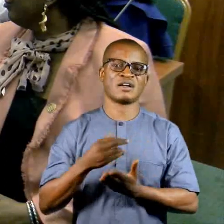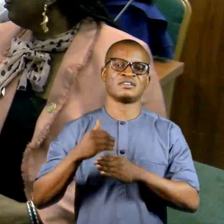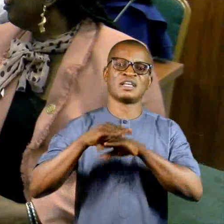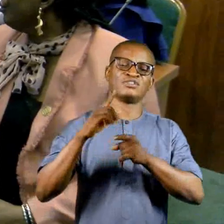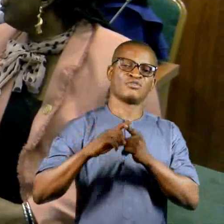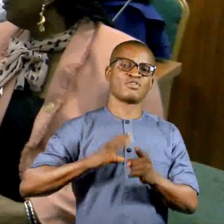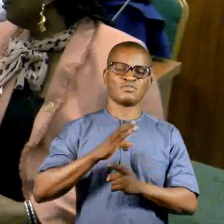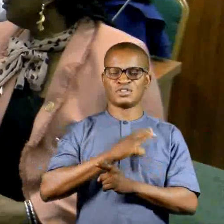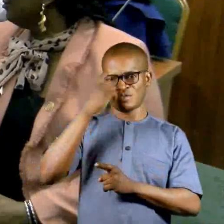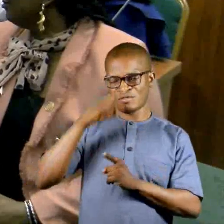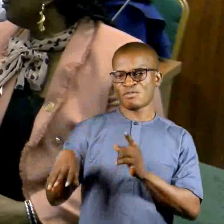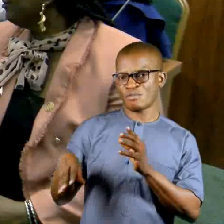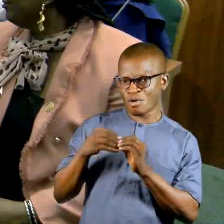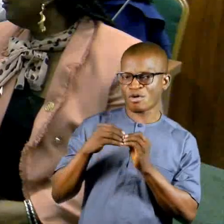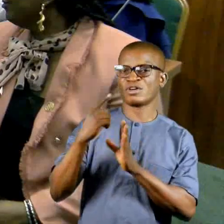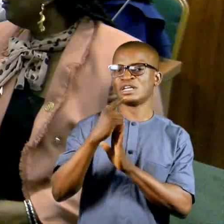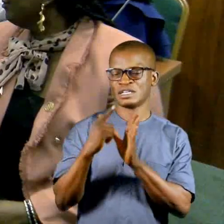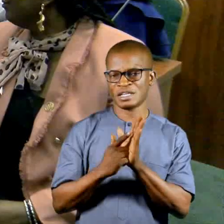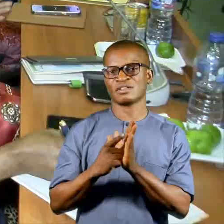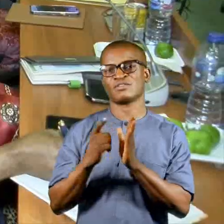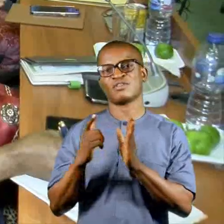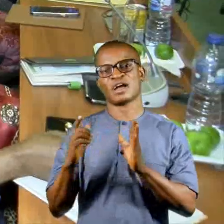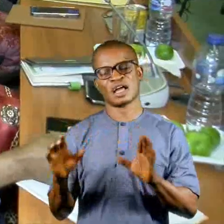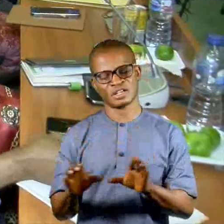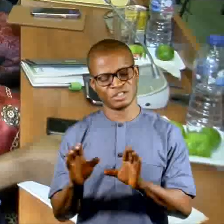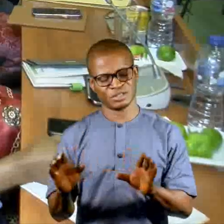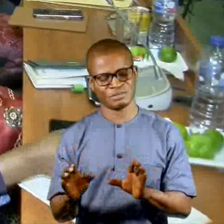for further legislative action.